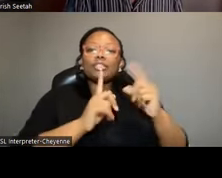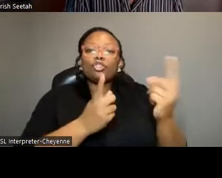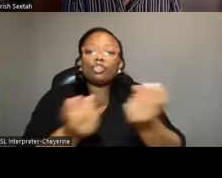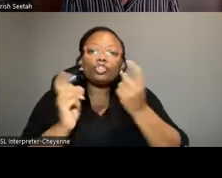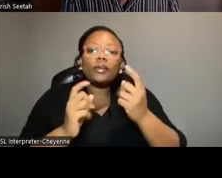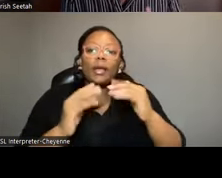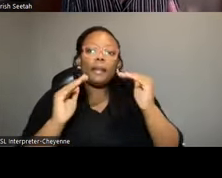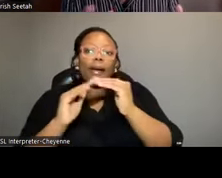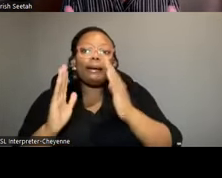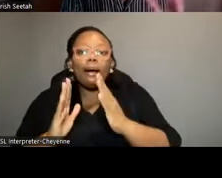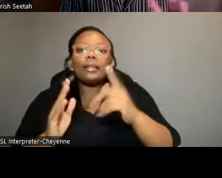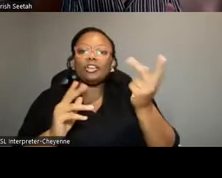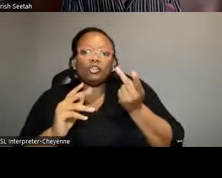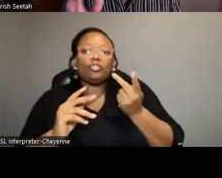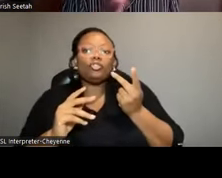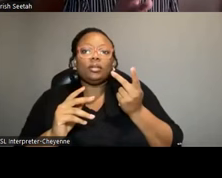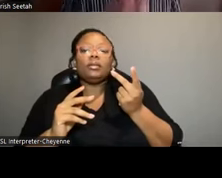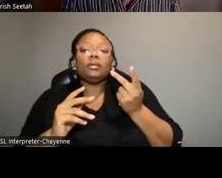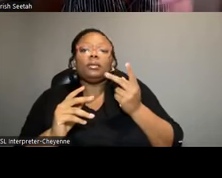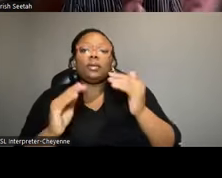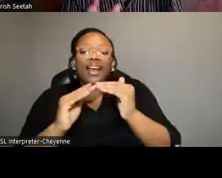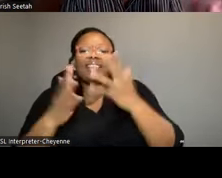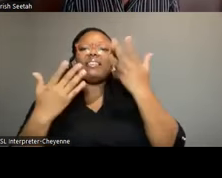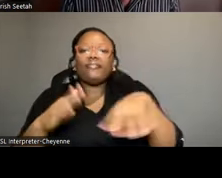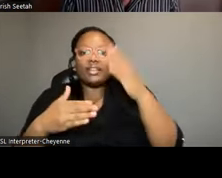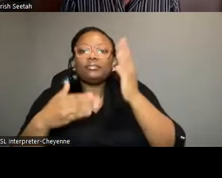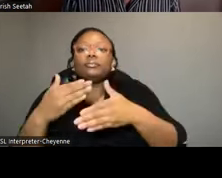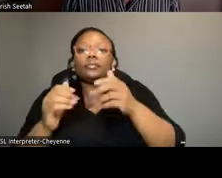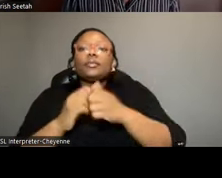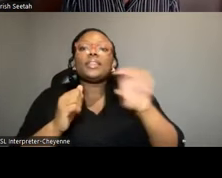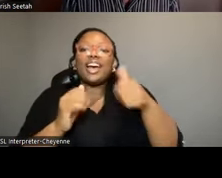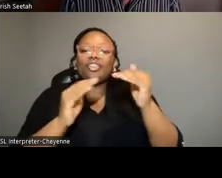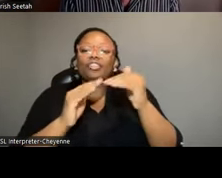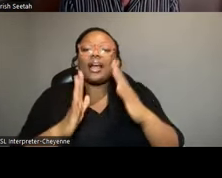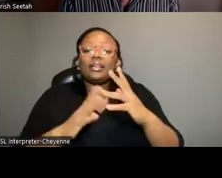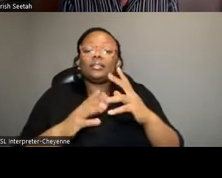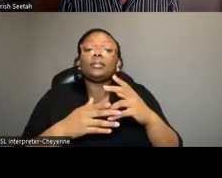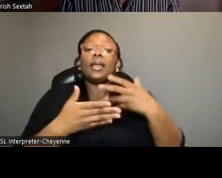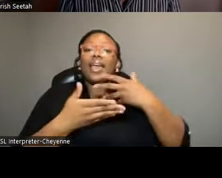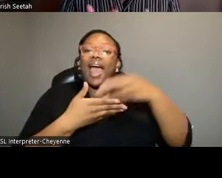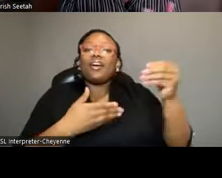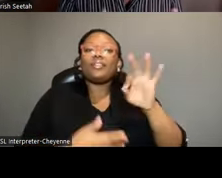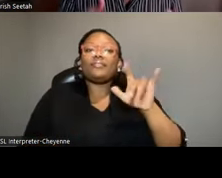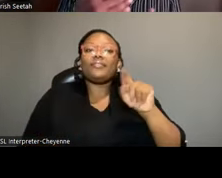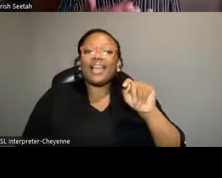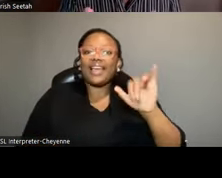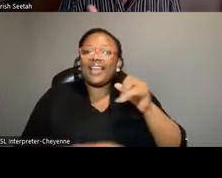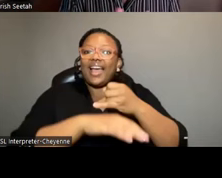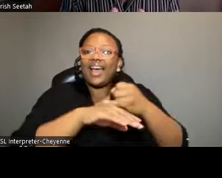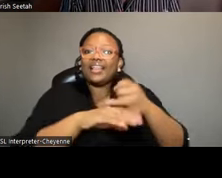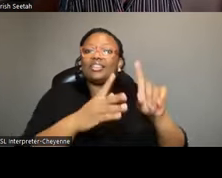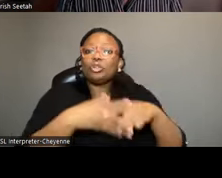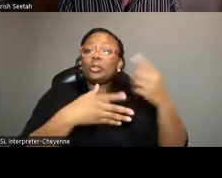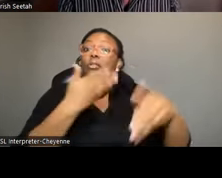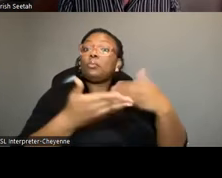My colleague Alessandra Canchozi has just finished a season over this summer with colleagues. We've just been working out in Flat Island actually starting in the